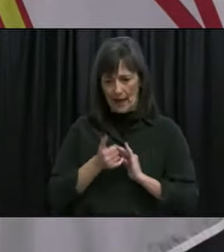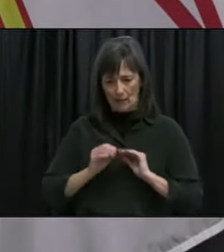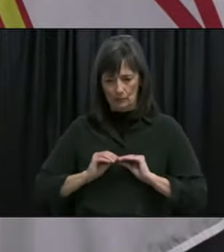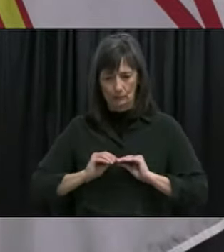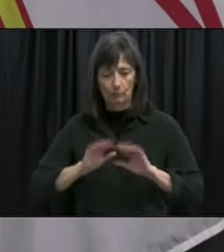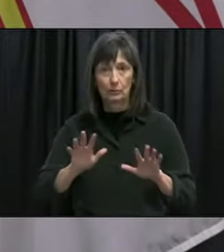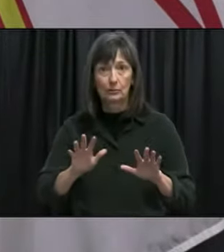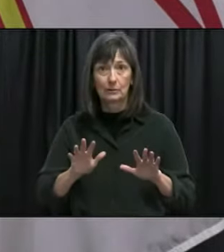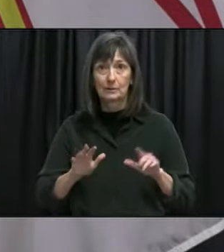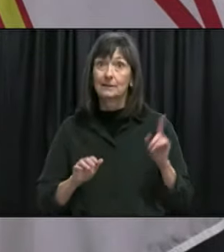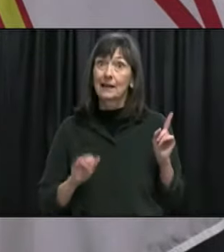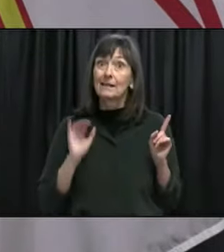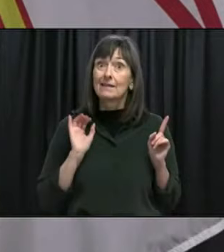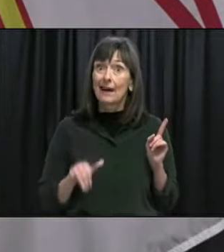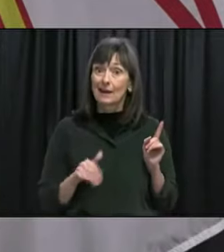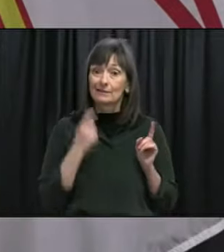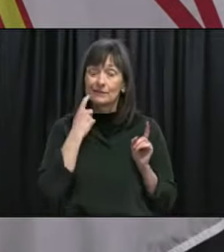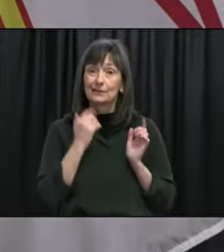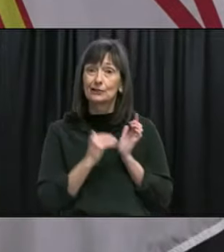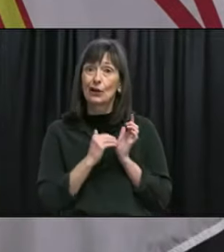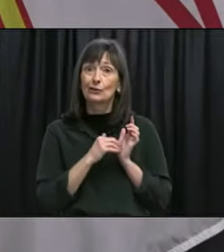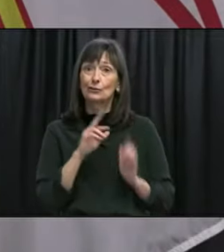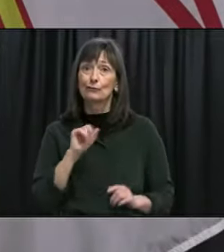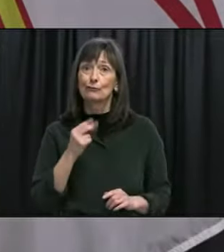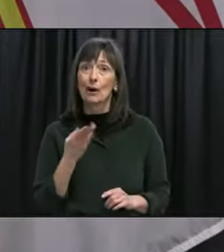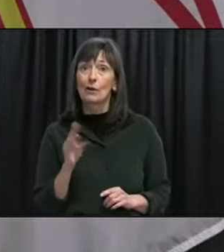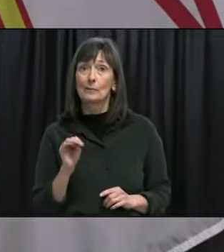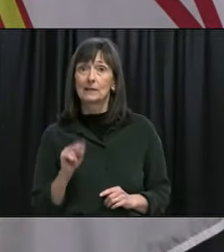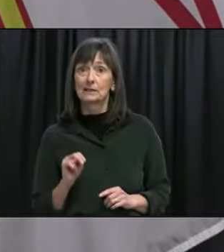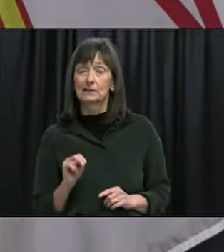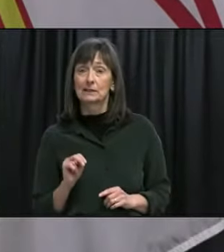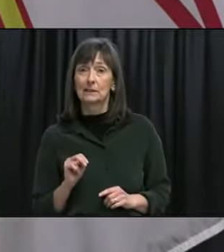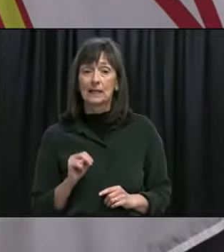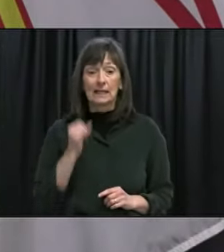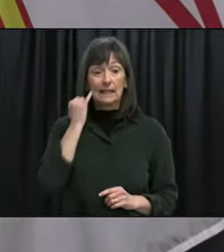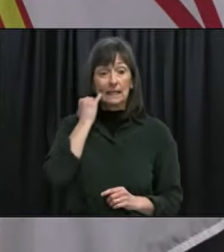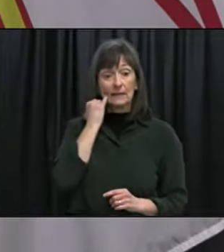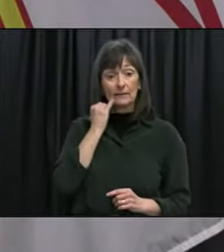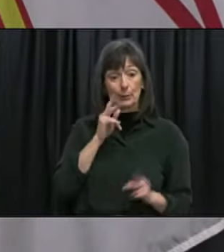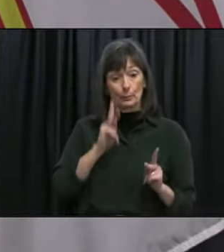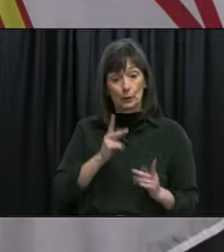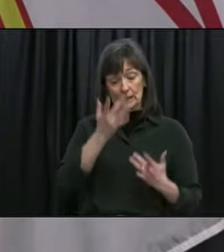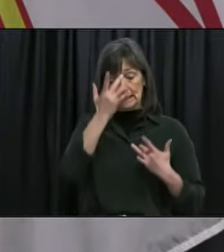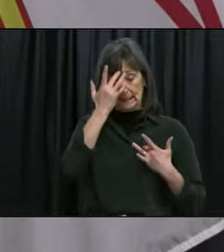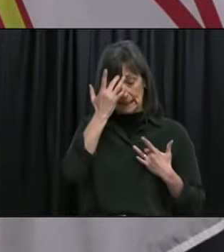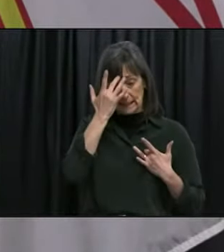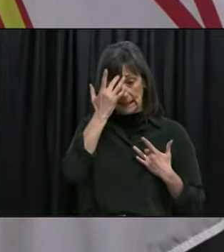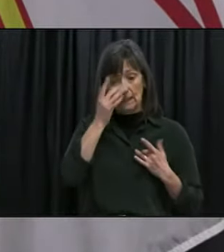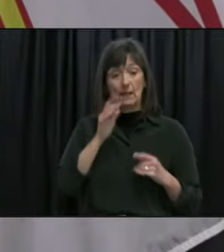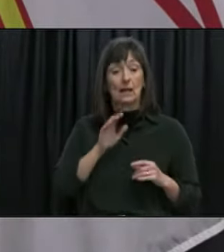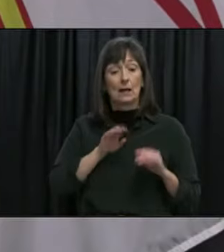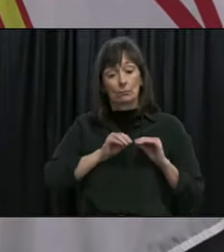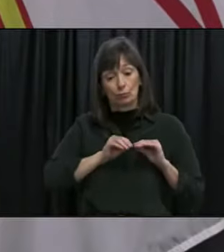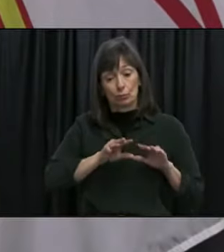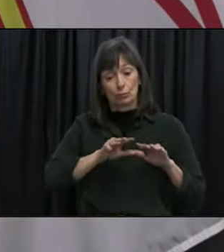how I behaved that you interpret the natural order of the disease of the virus and